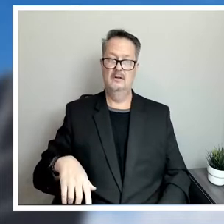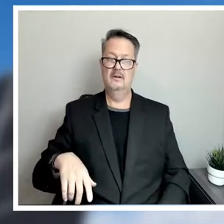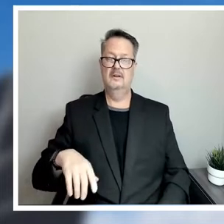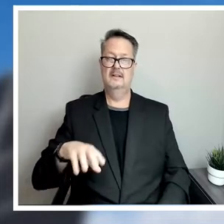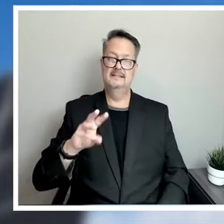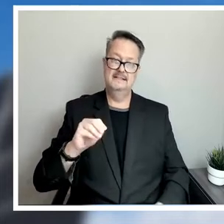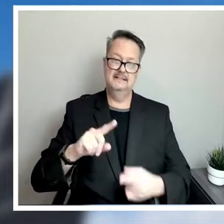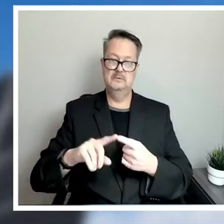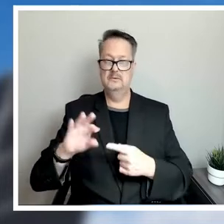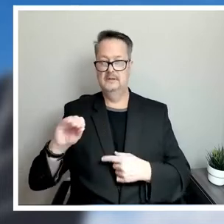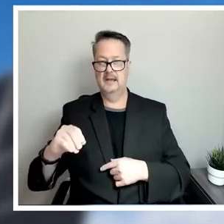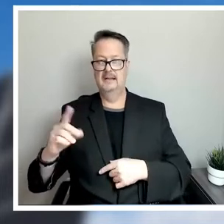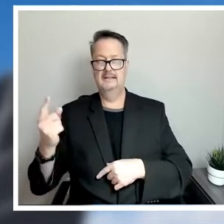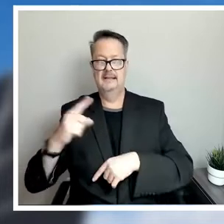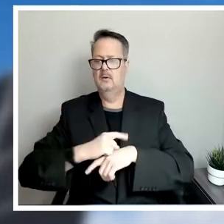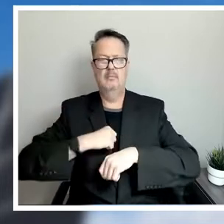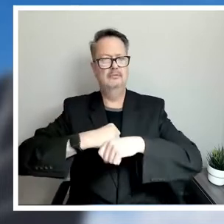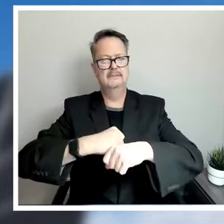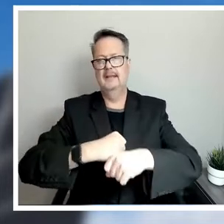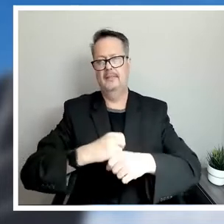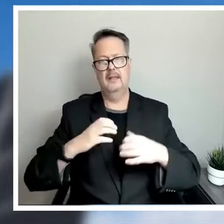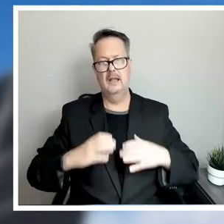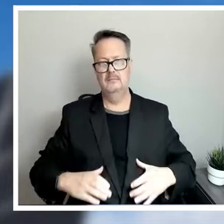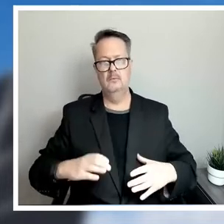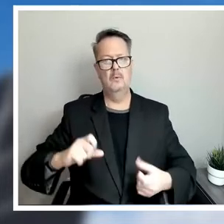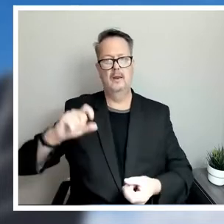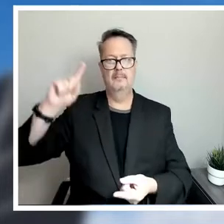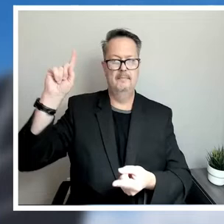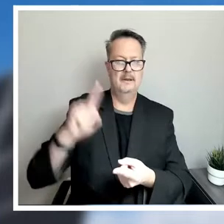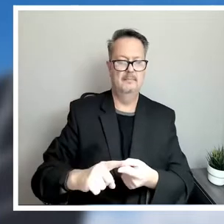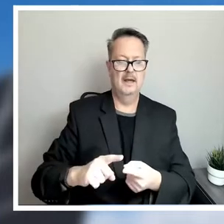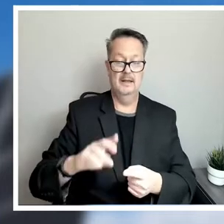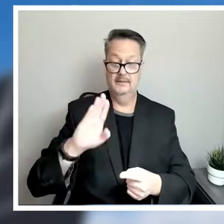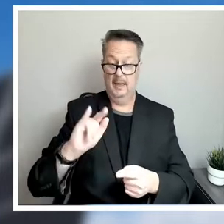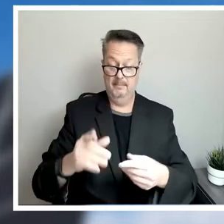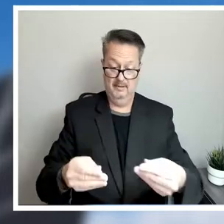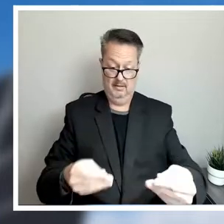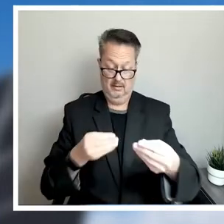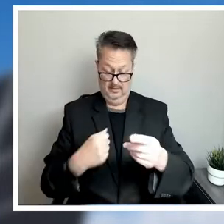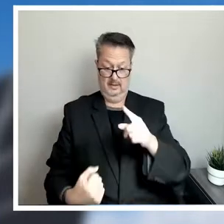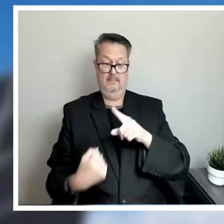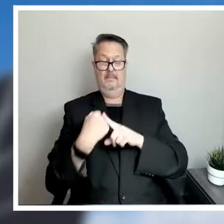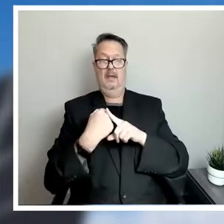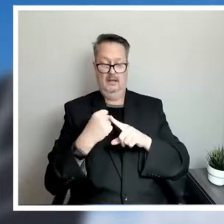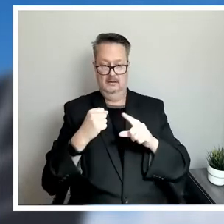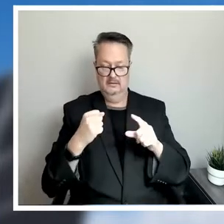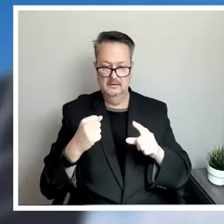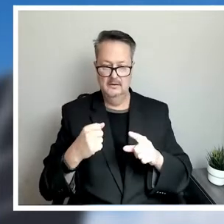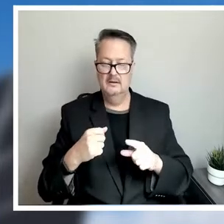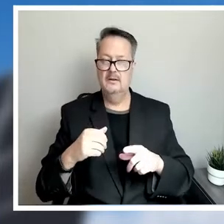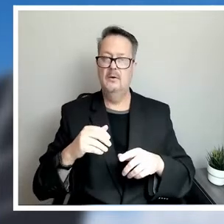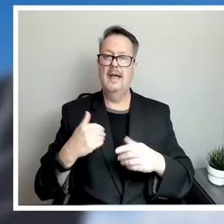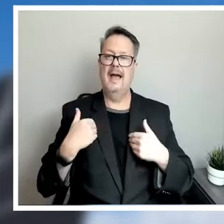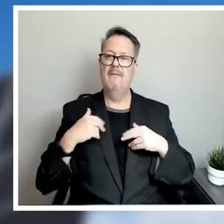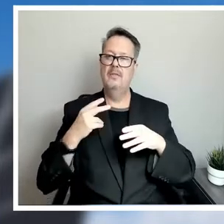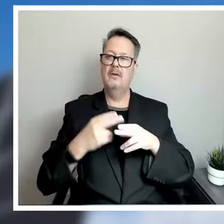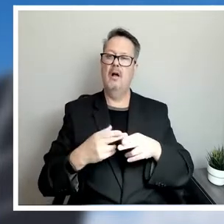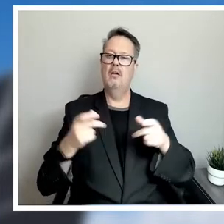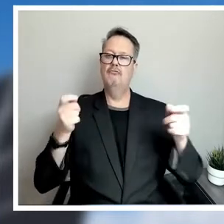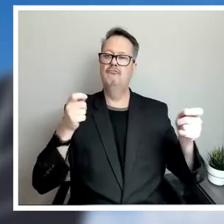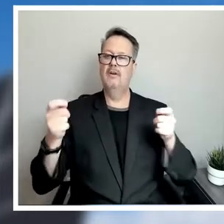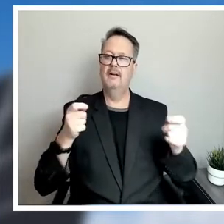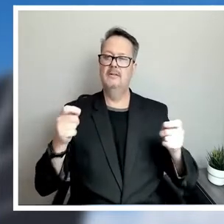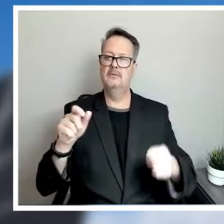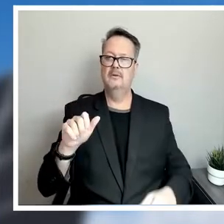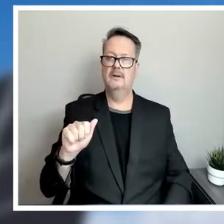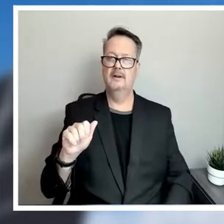we want to protect our customers. We want to minimize that bill impact, and the way we can do that is through a tool called a regulatory asset. That's just a word you'll